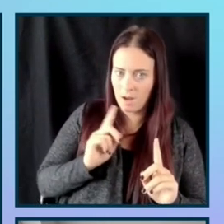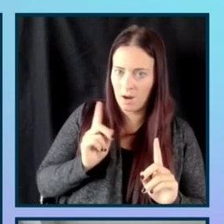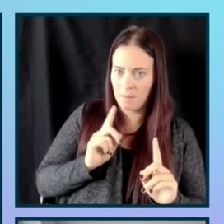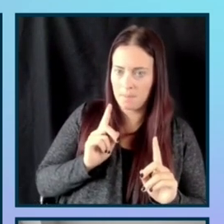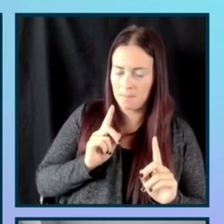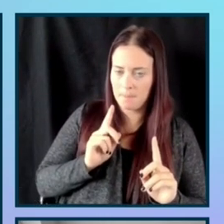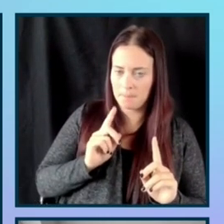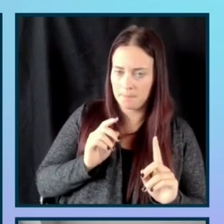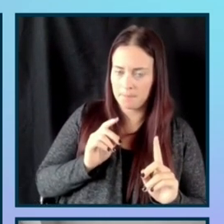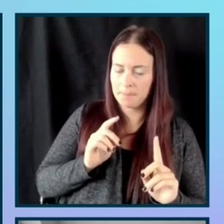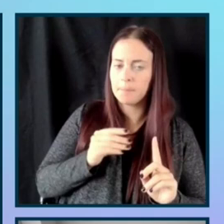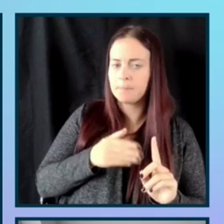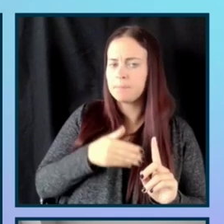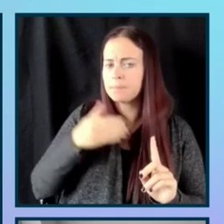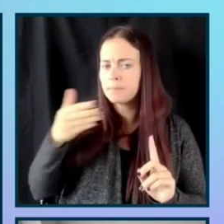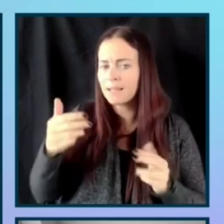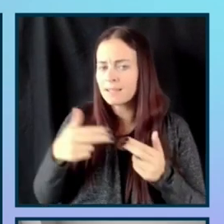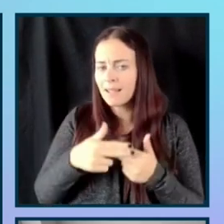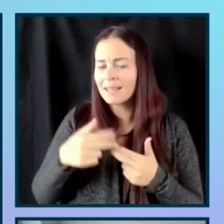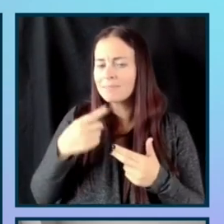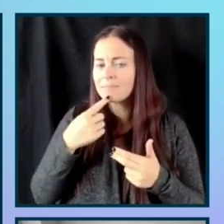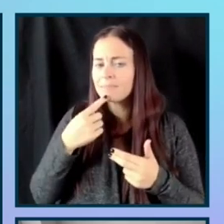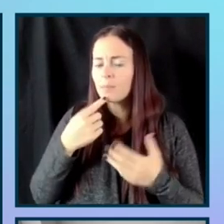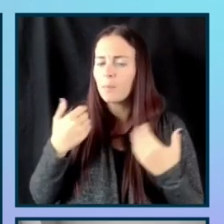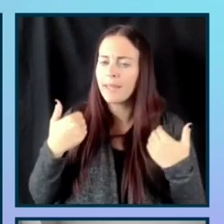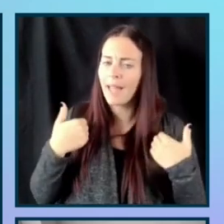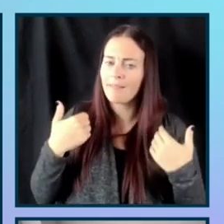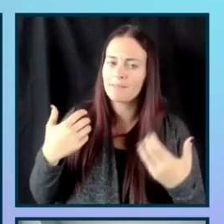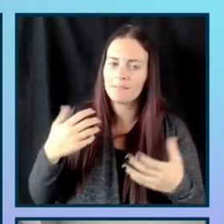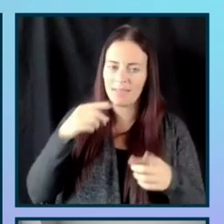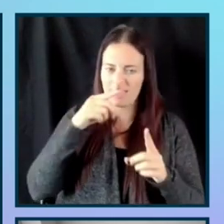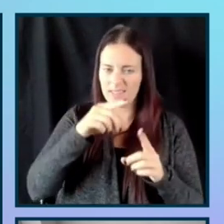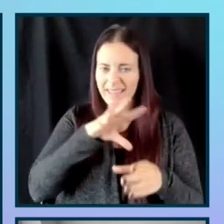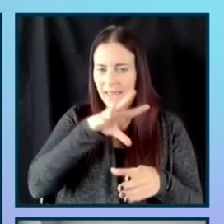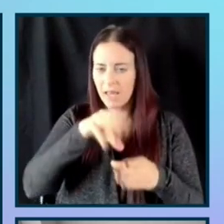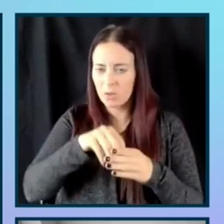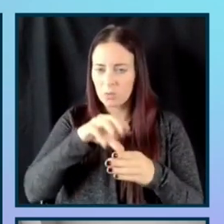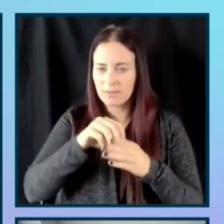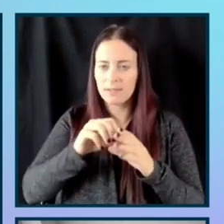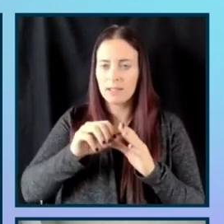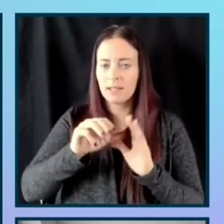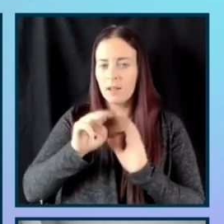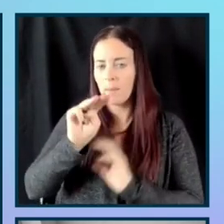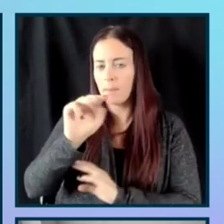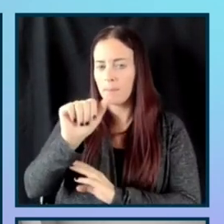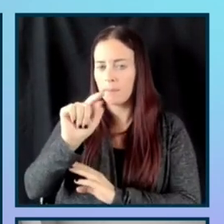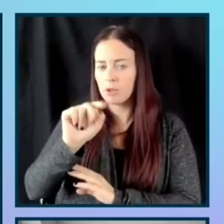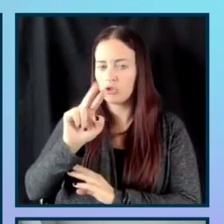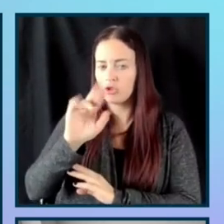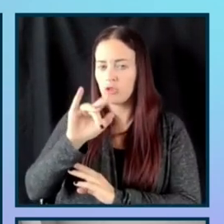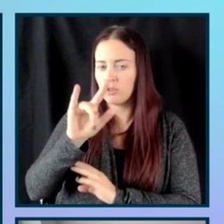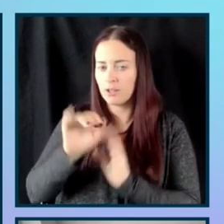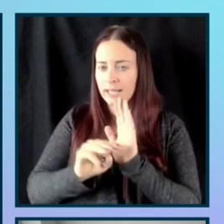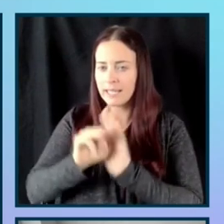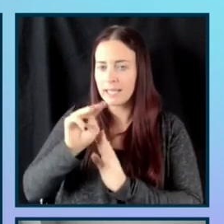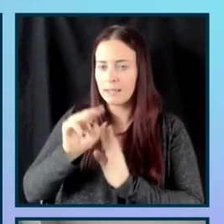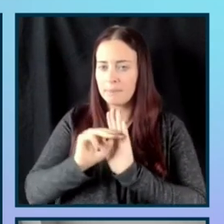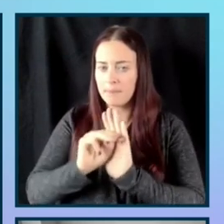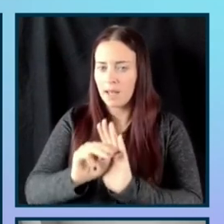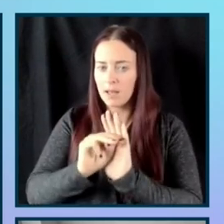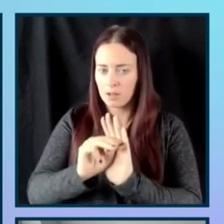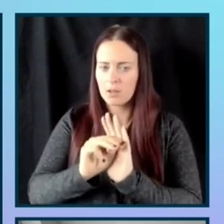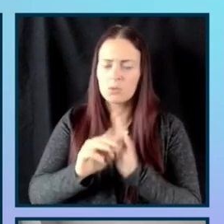um, we have this inclusivity maturity model, which would, uh, determine where your team or